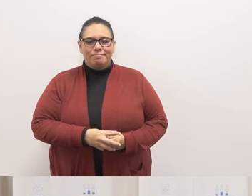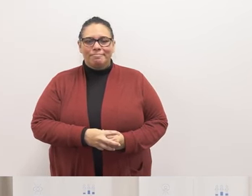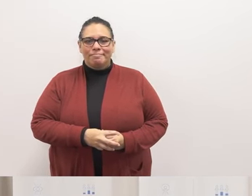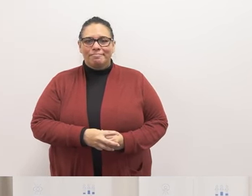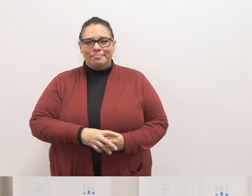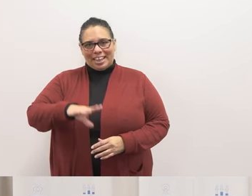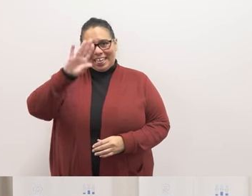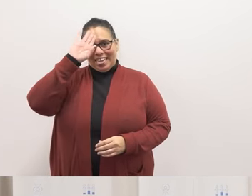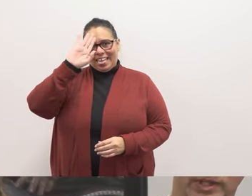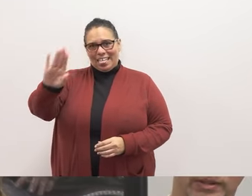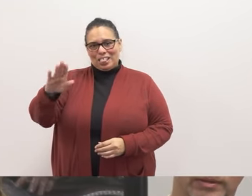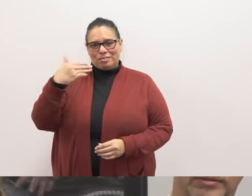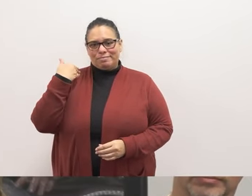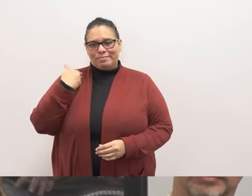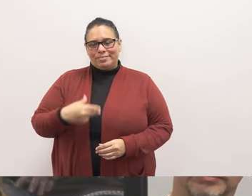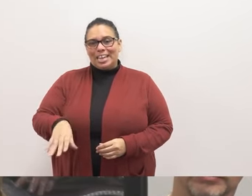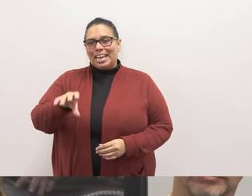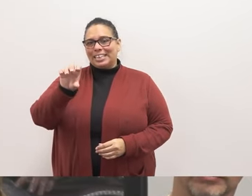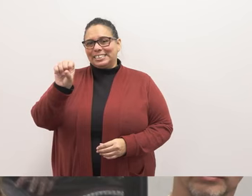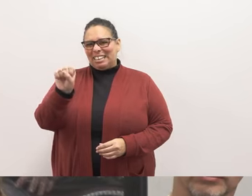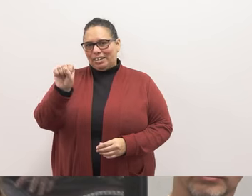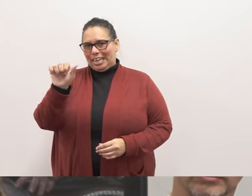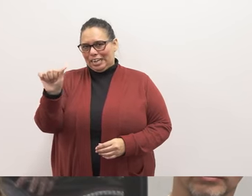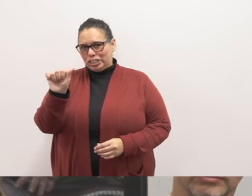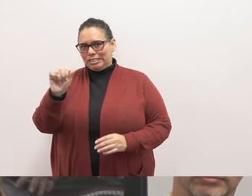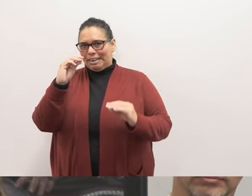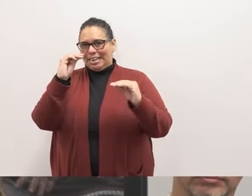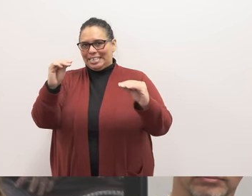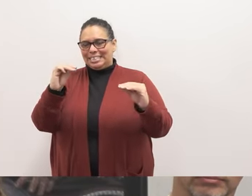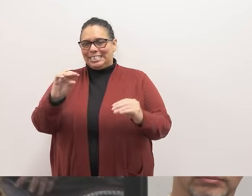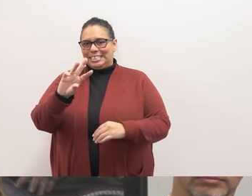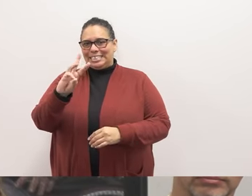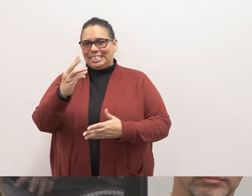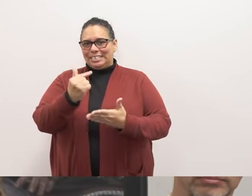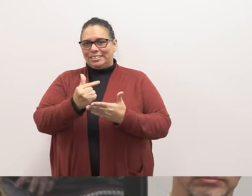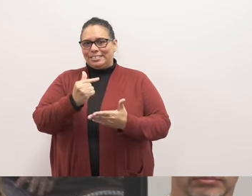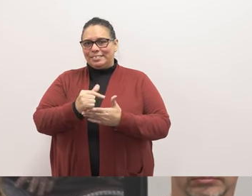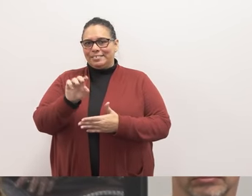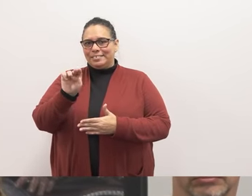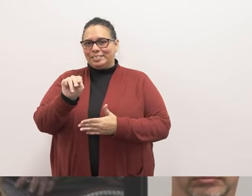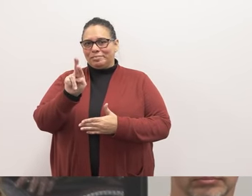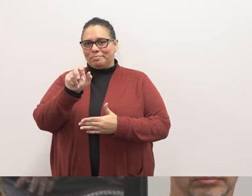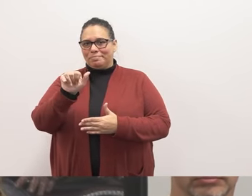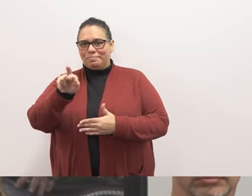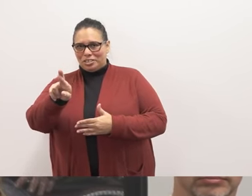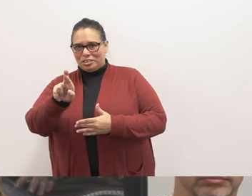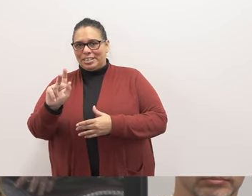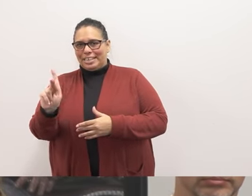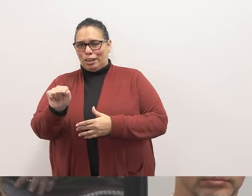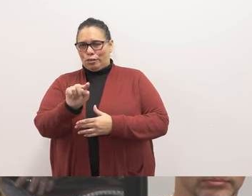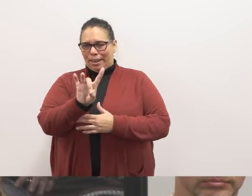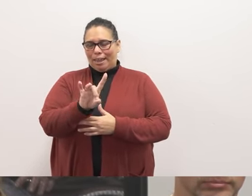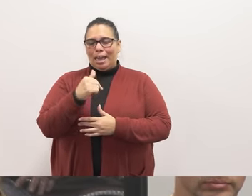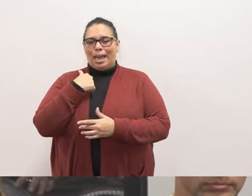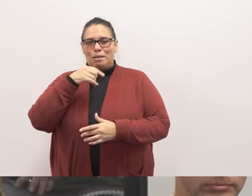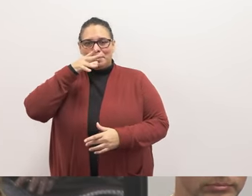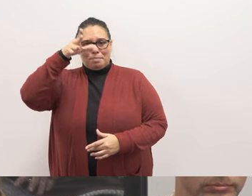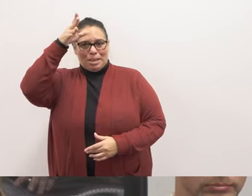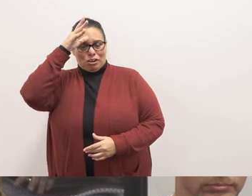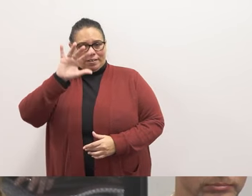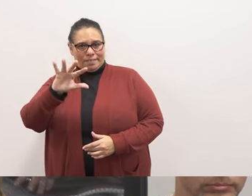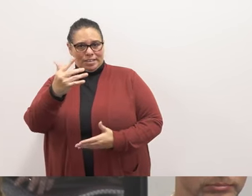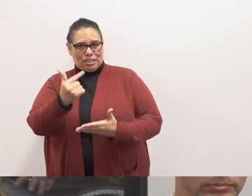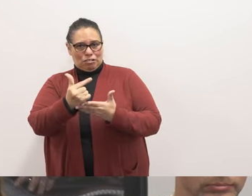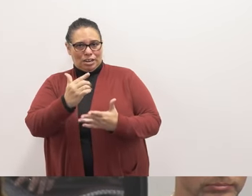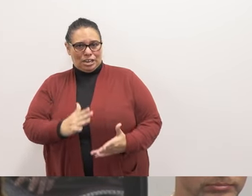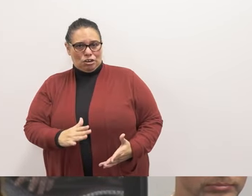Hello. My name is Stephanie Anderson, and I teach sixth grade at Muir K-8. I am also the parent of a fifth grader at Los Cerritos Elementary